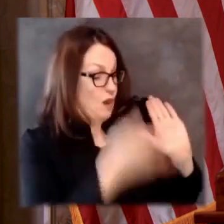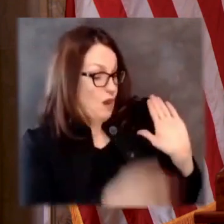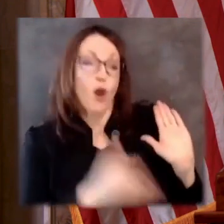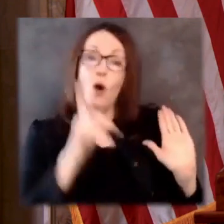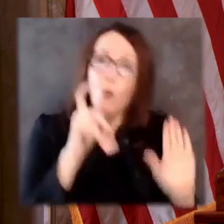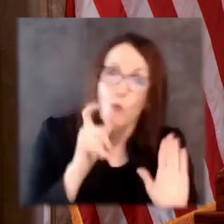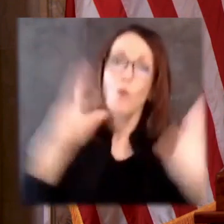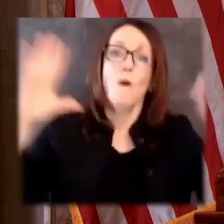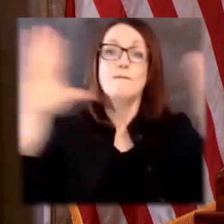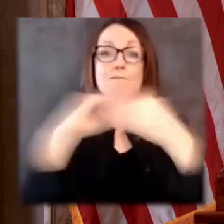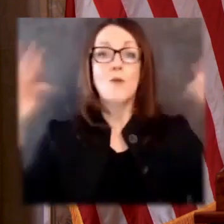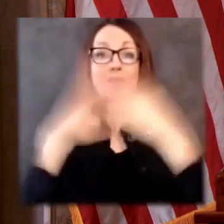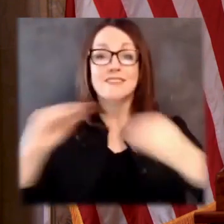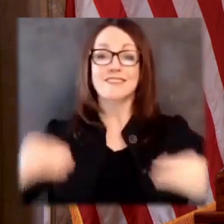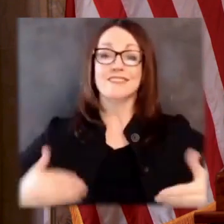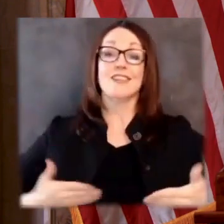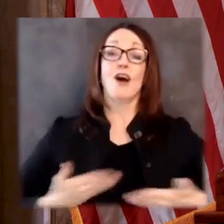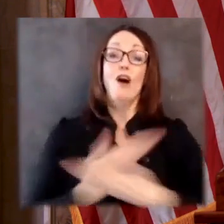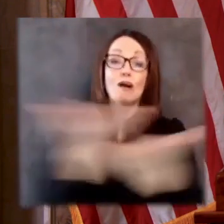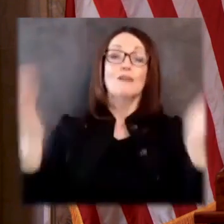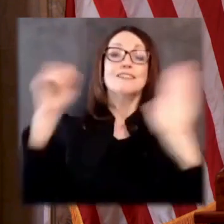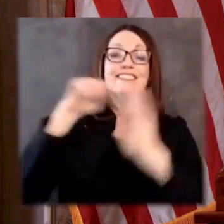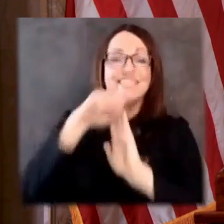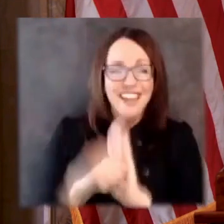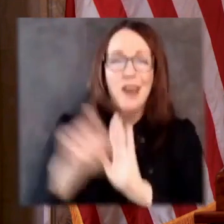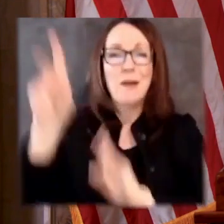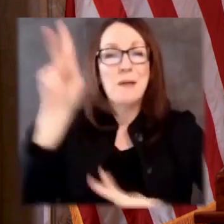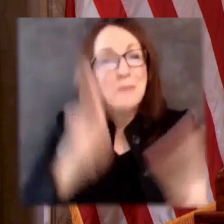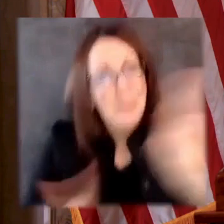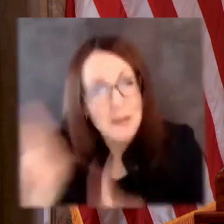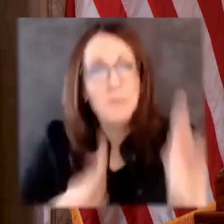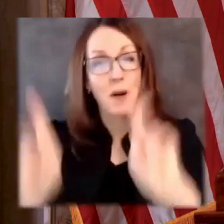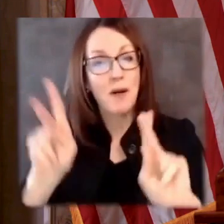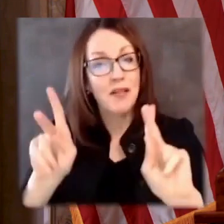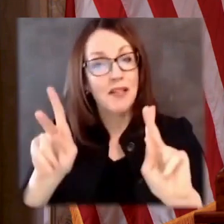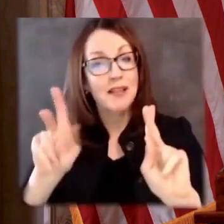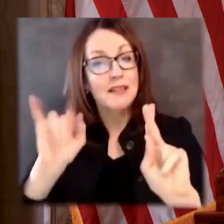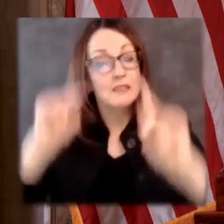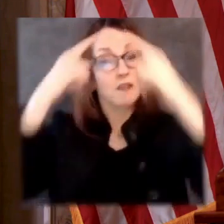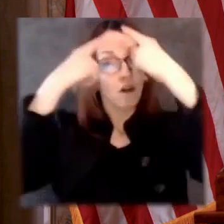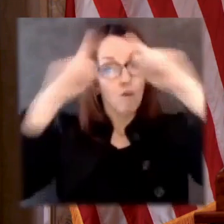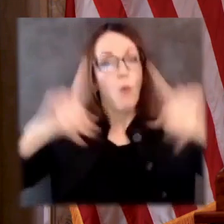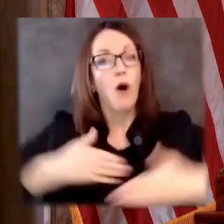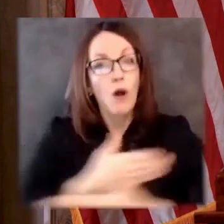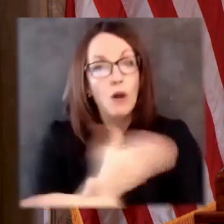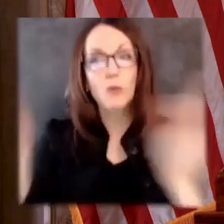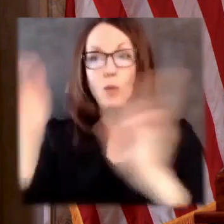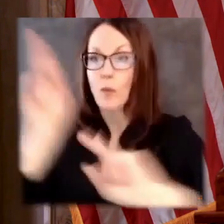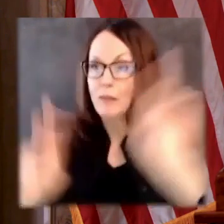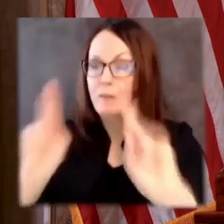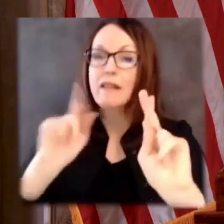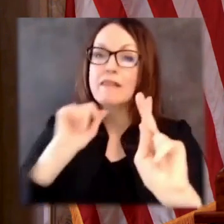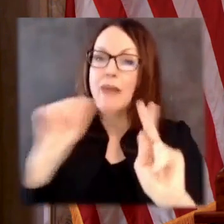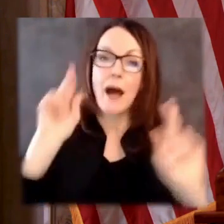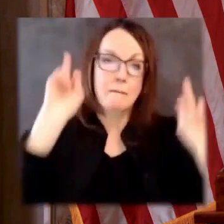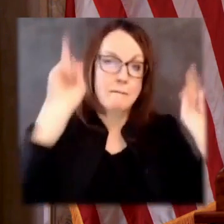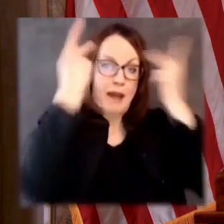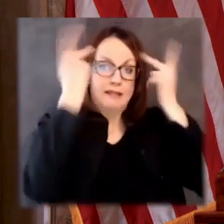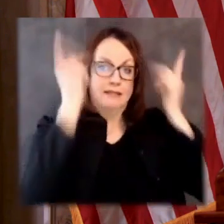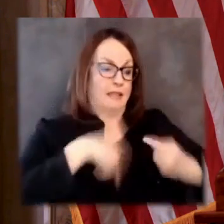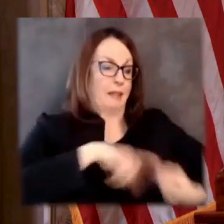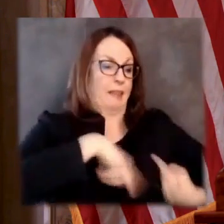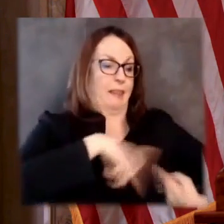people of our state. Folks, it's time we look to the people, not politicians, to draw maps that are fair